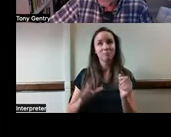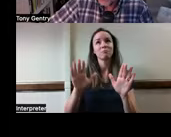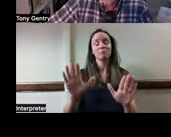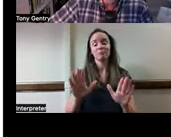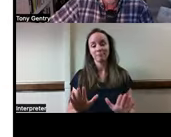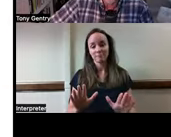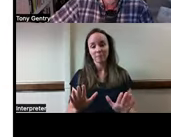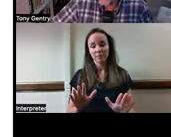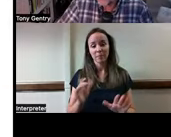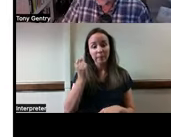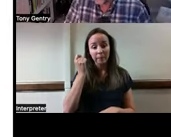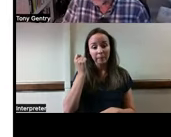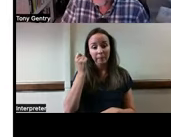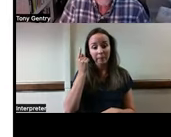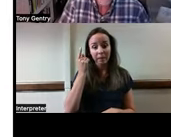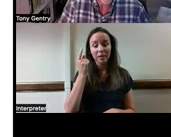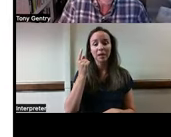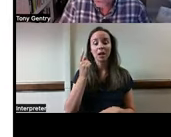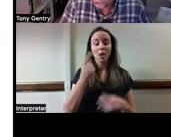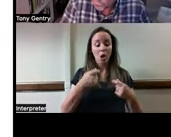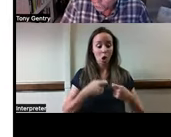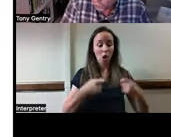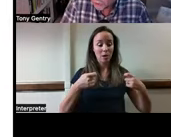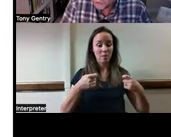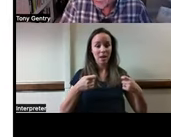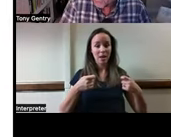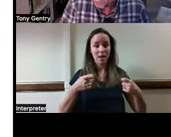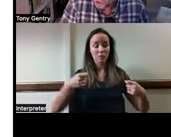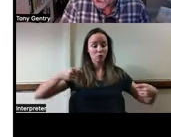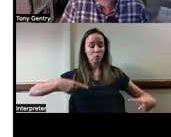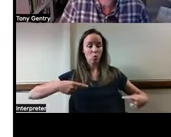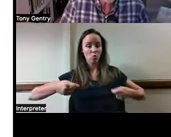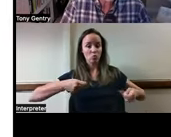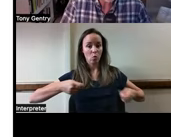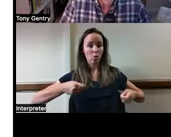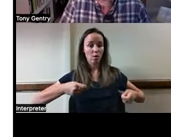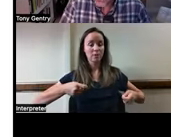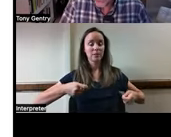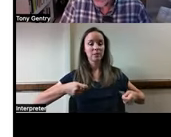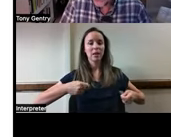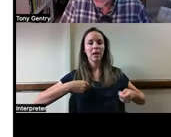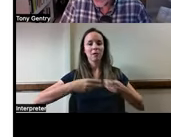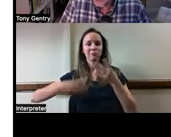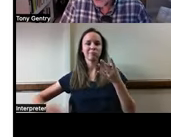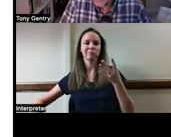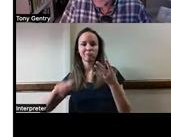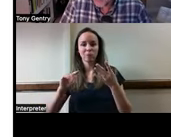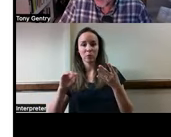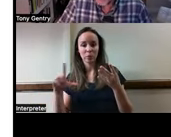But along with automated and remote controls have emerged an array of tools that